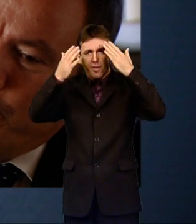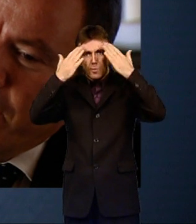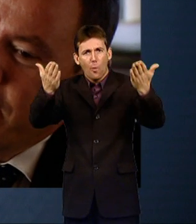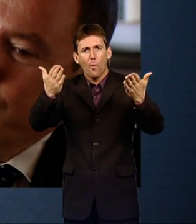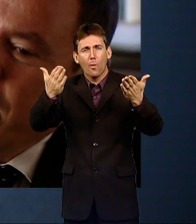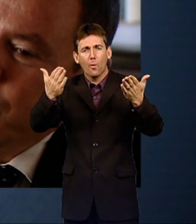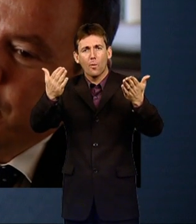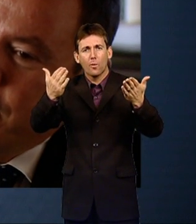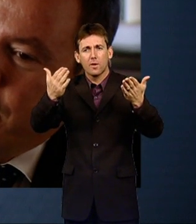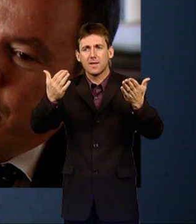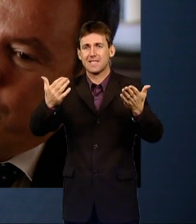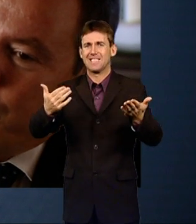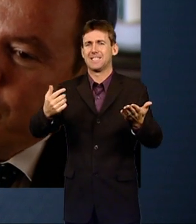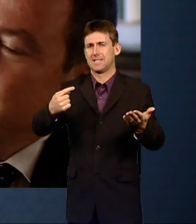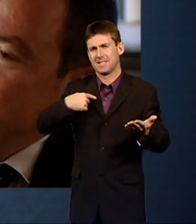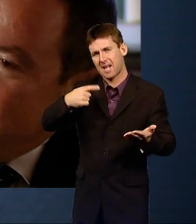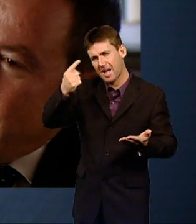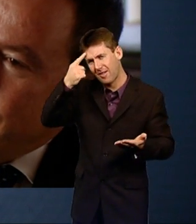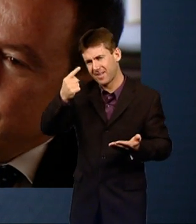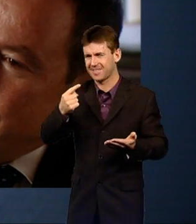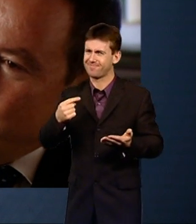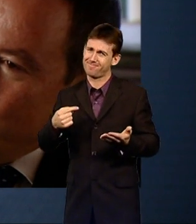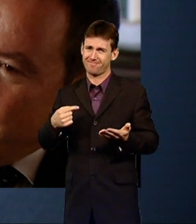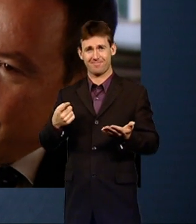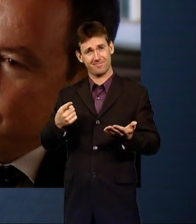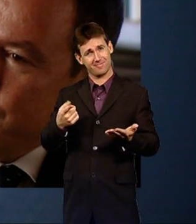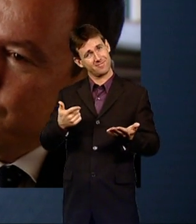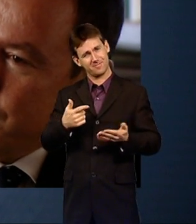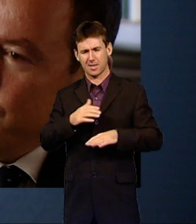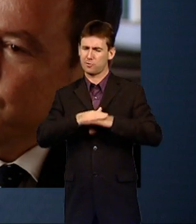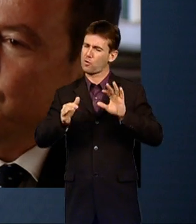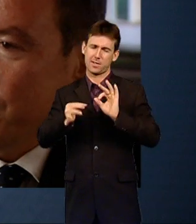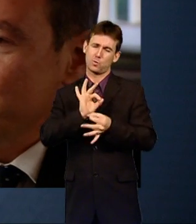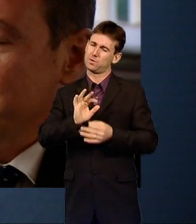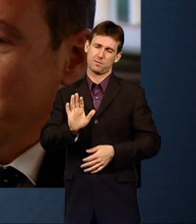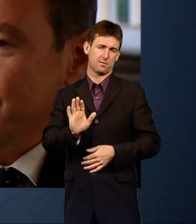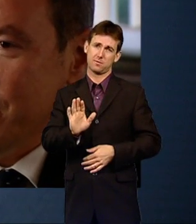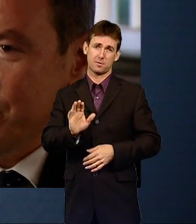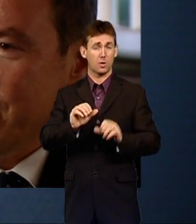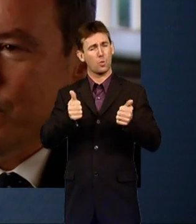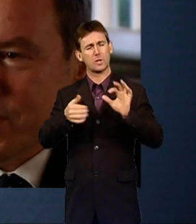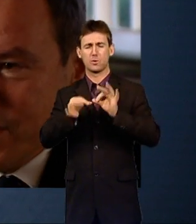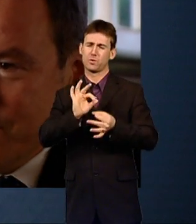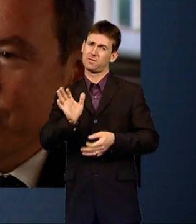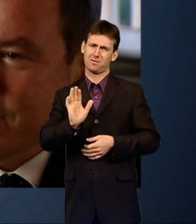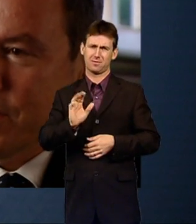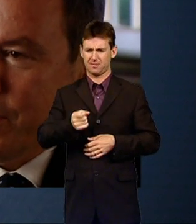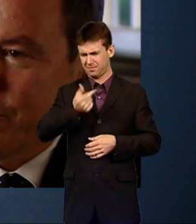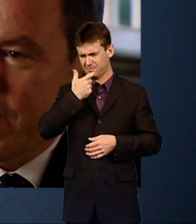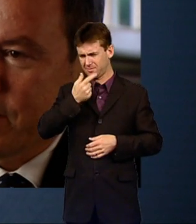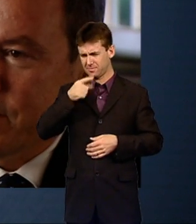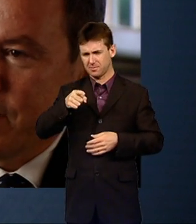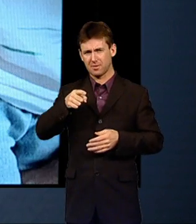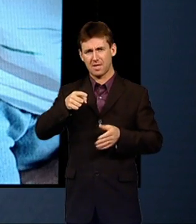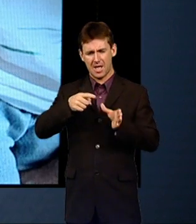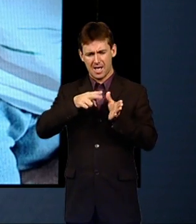But I think perhaps, perhaps even that is no real excuse for the use of drugs which are associated with such severe side